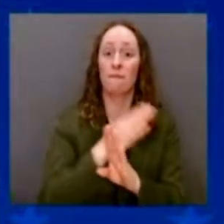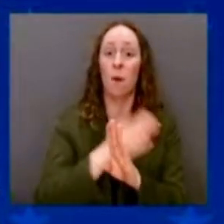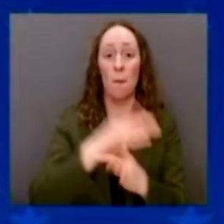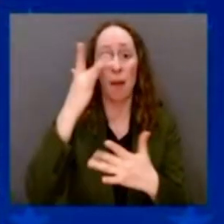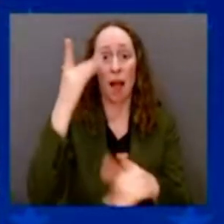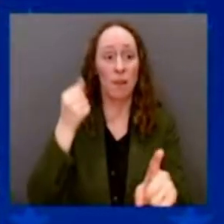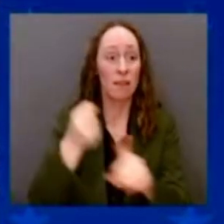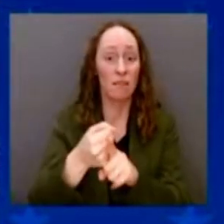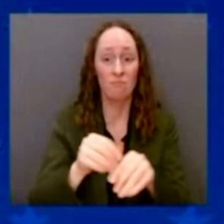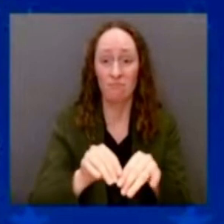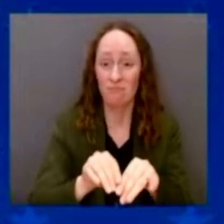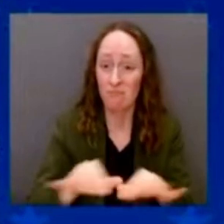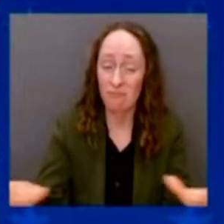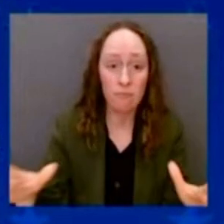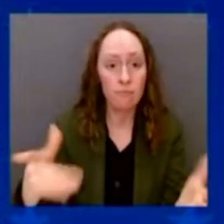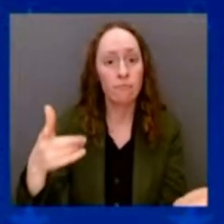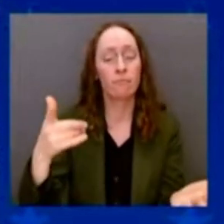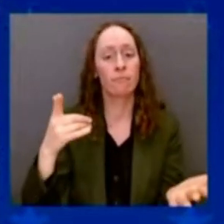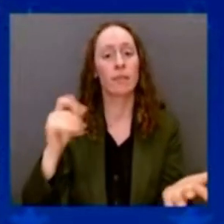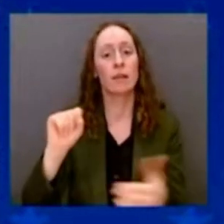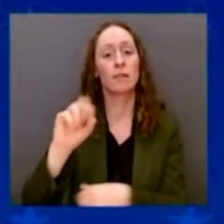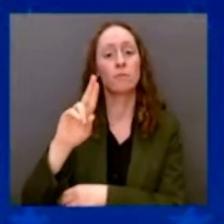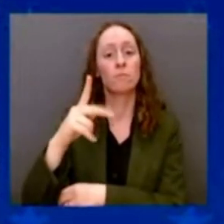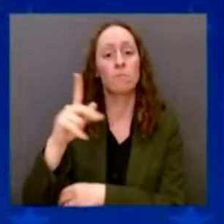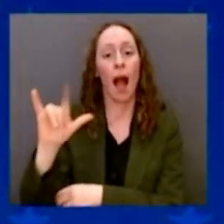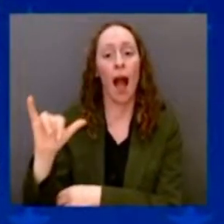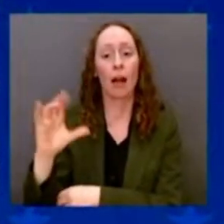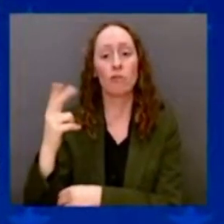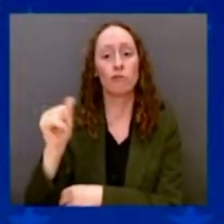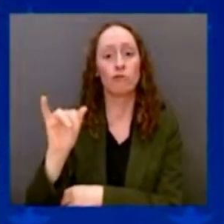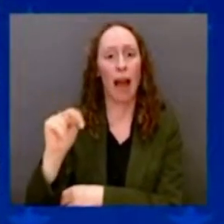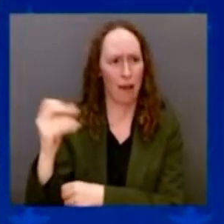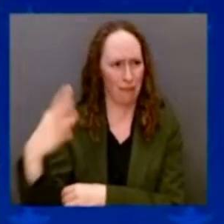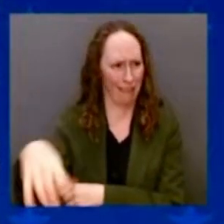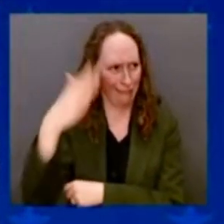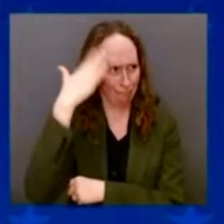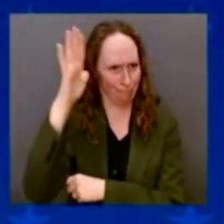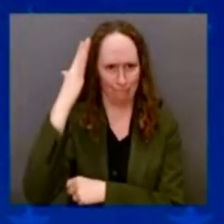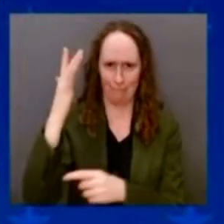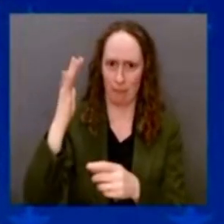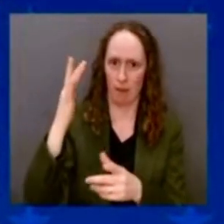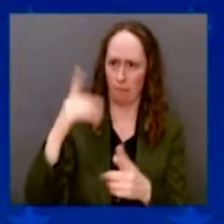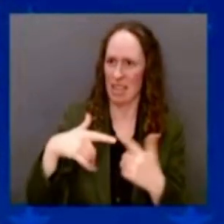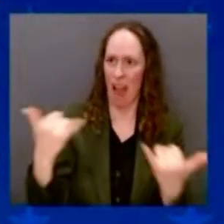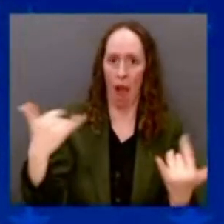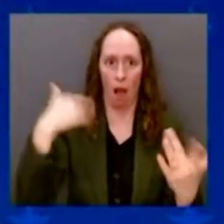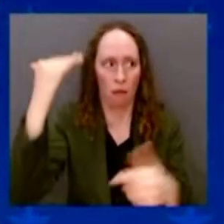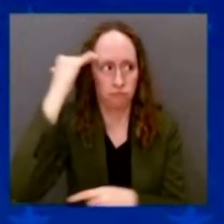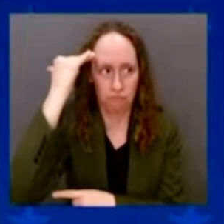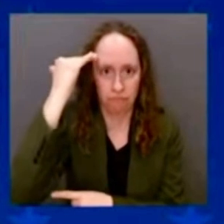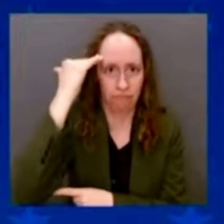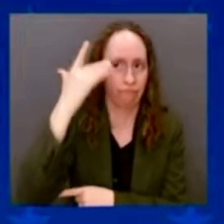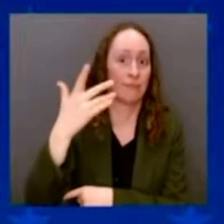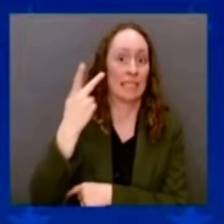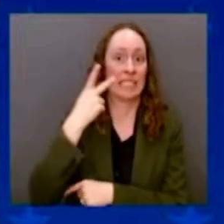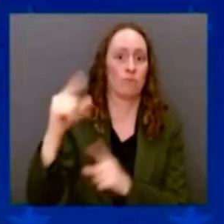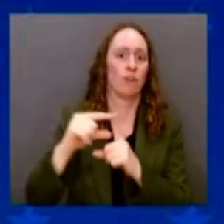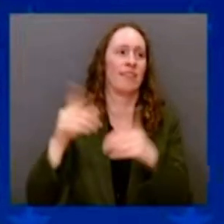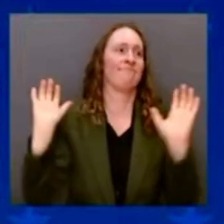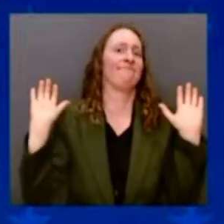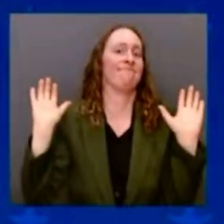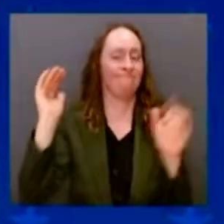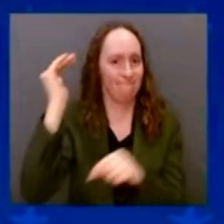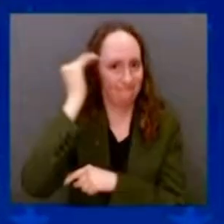supply chain is now. Well, guess what? The reason why we stopped making cars for a while — they became so expensive —